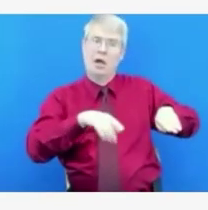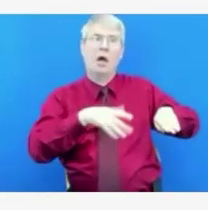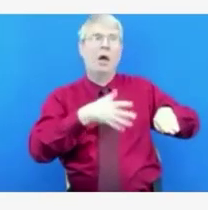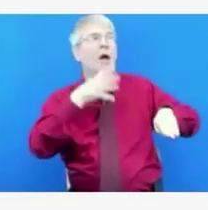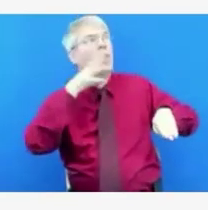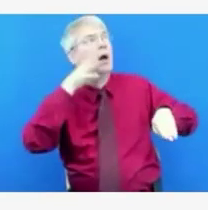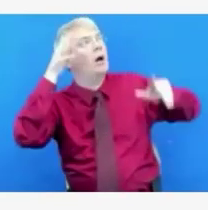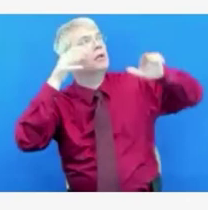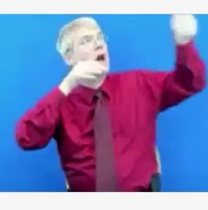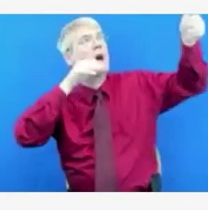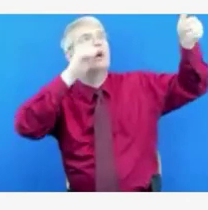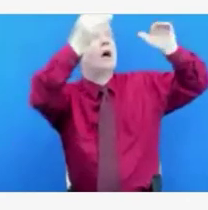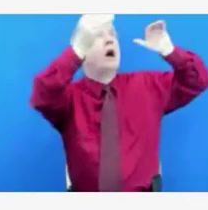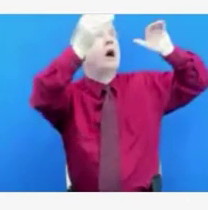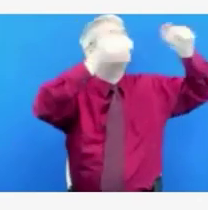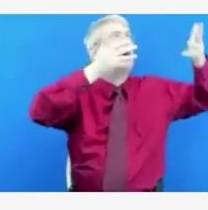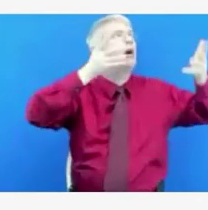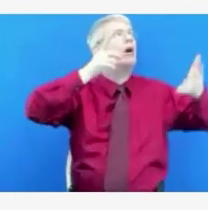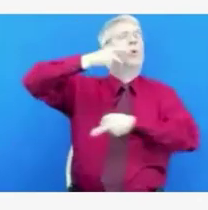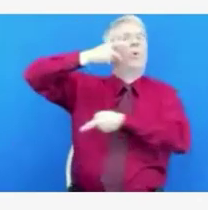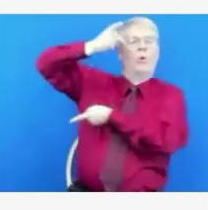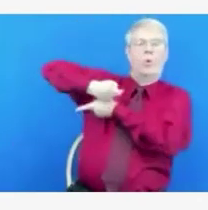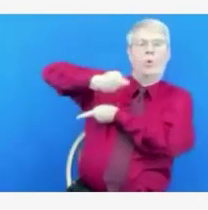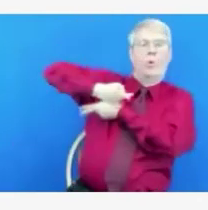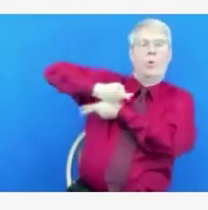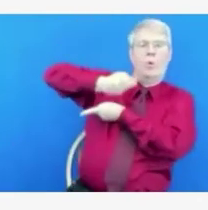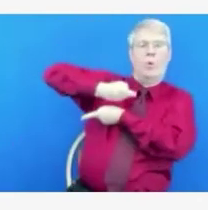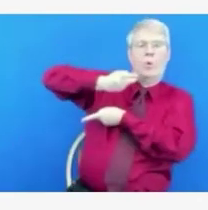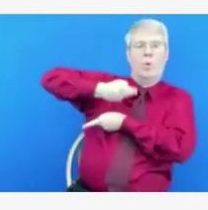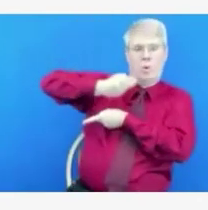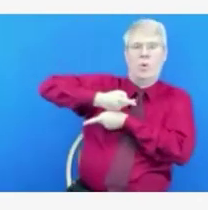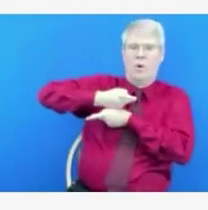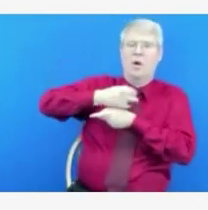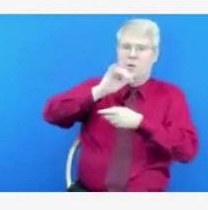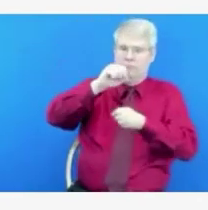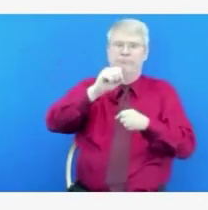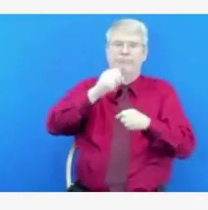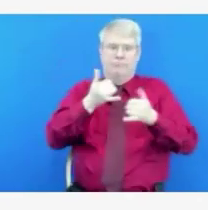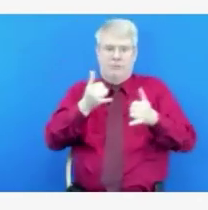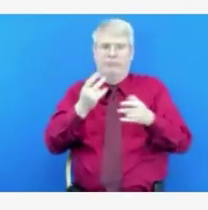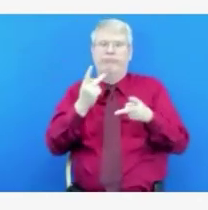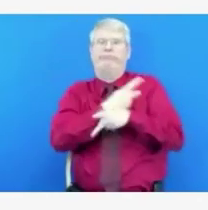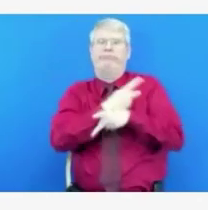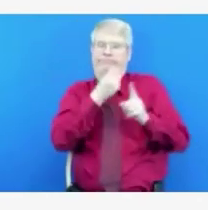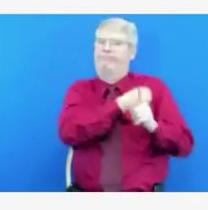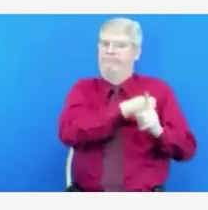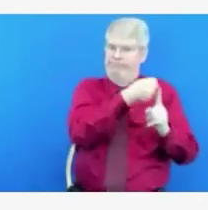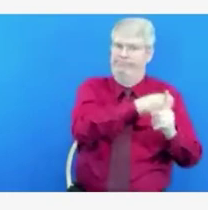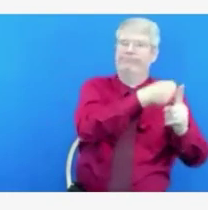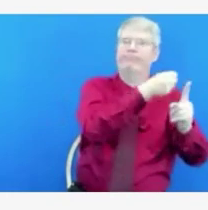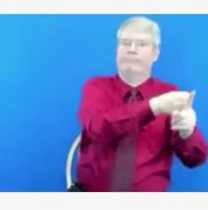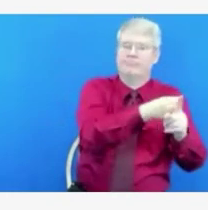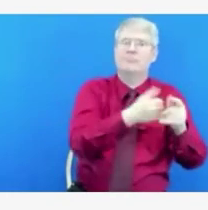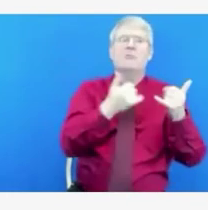Idaho's children. And I'll kick it back to Elkie or the director to sort of talk about children's well-being.